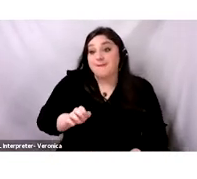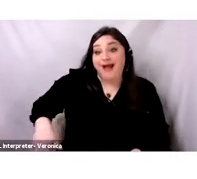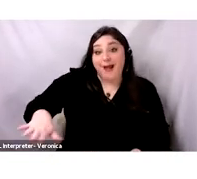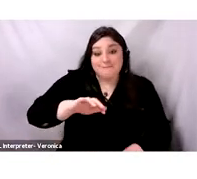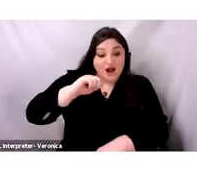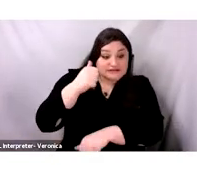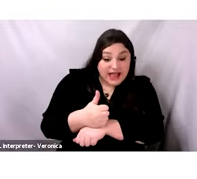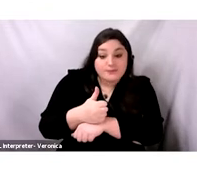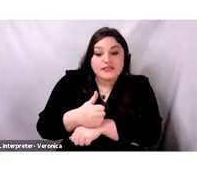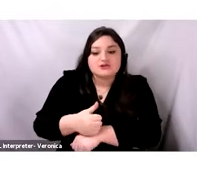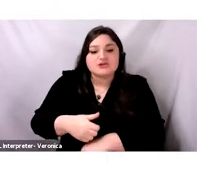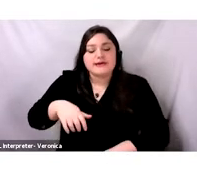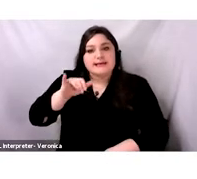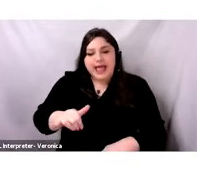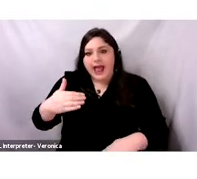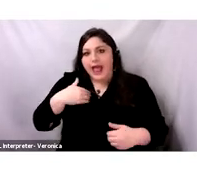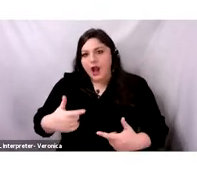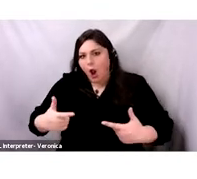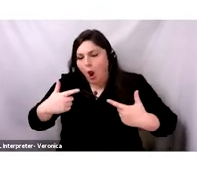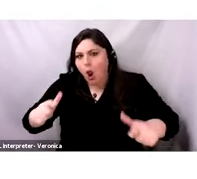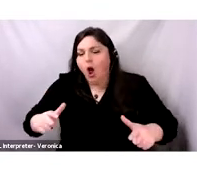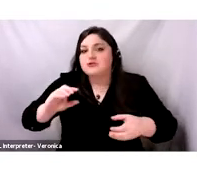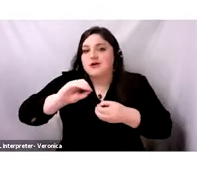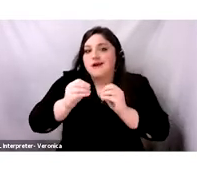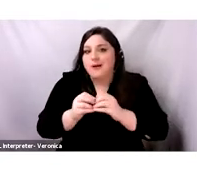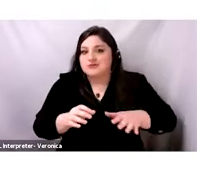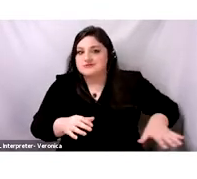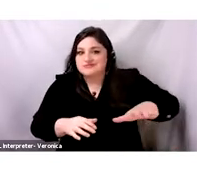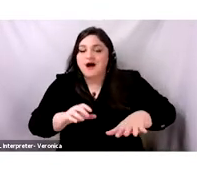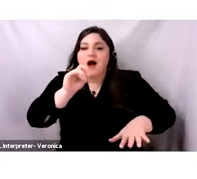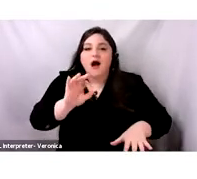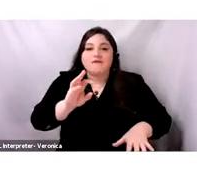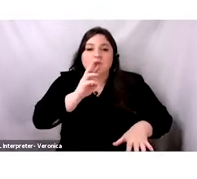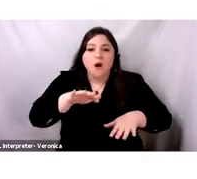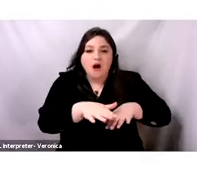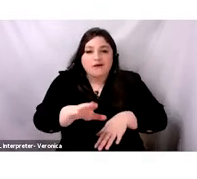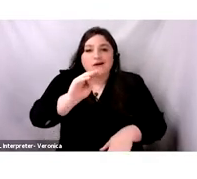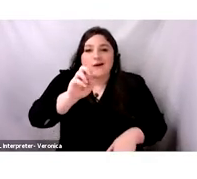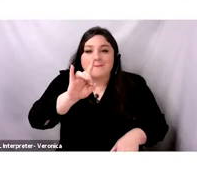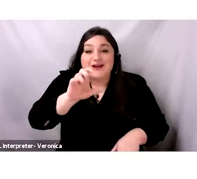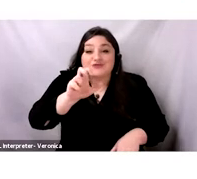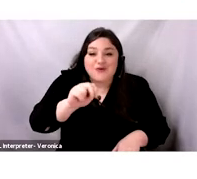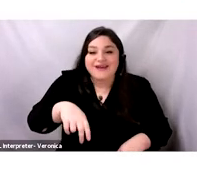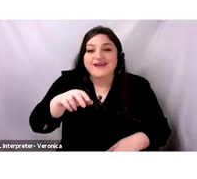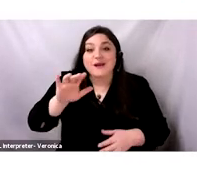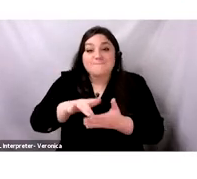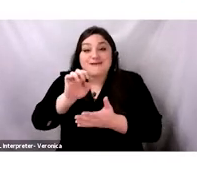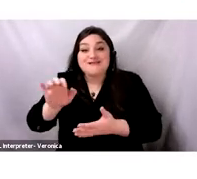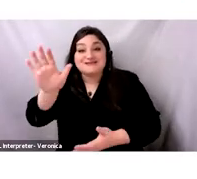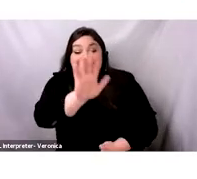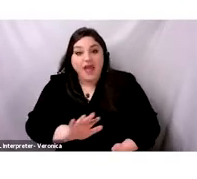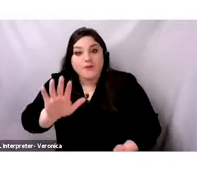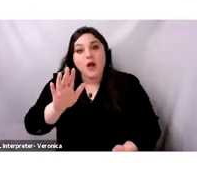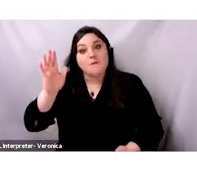Roman Empire, large, large section of the Mediterranean, of the Swanna region, were unified